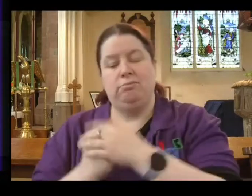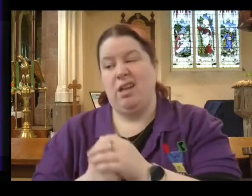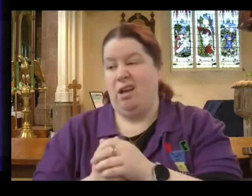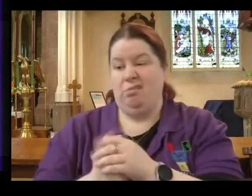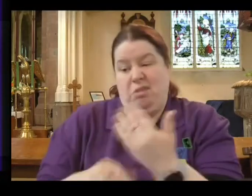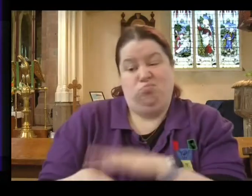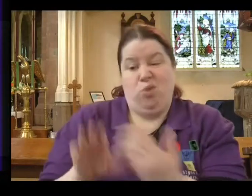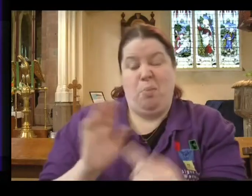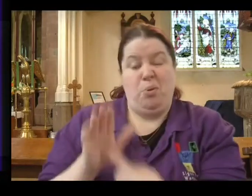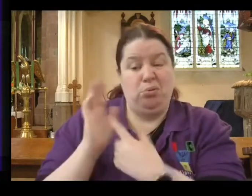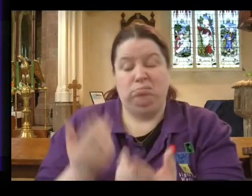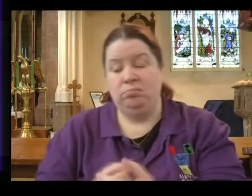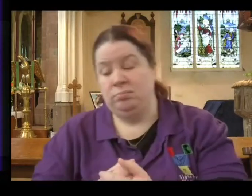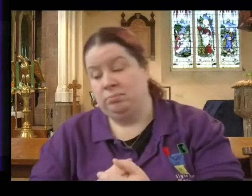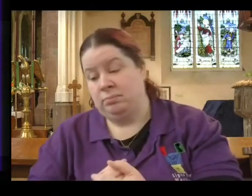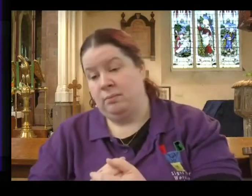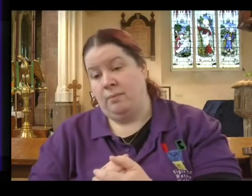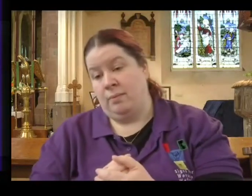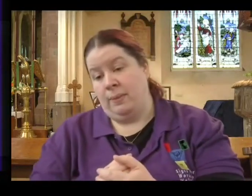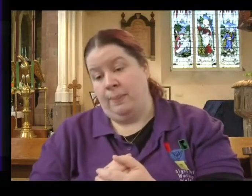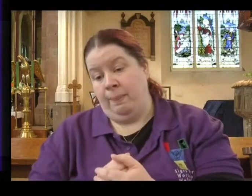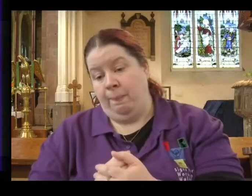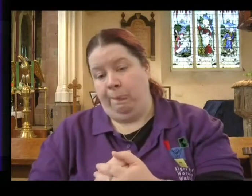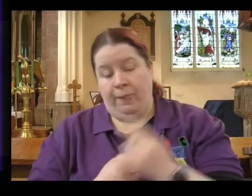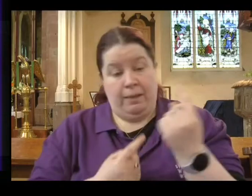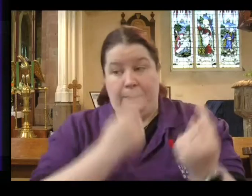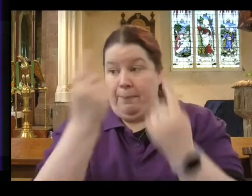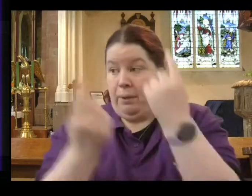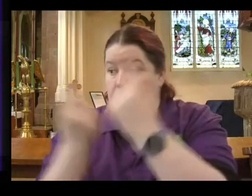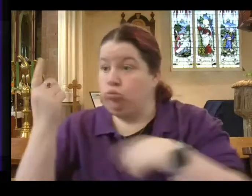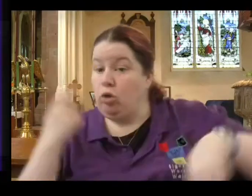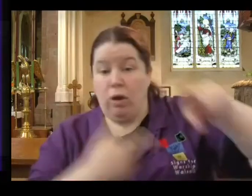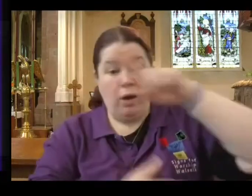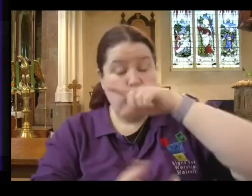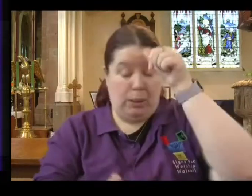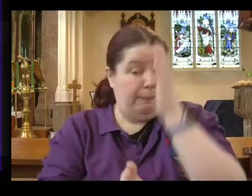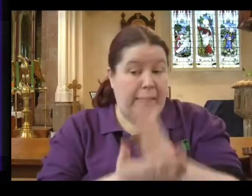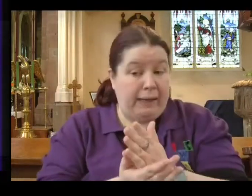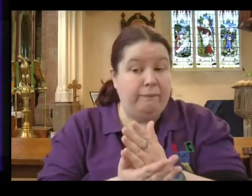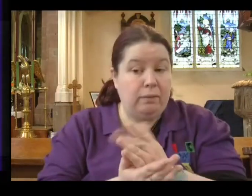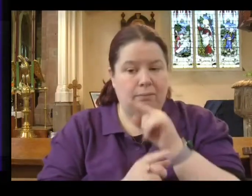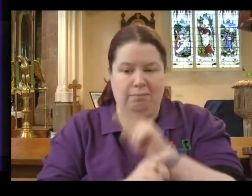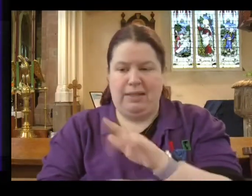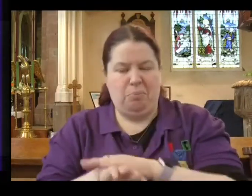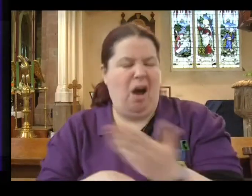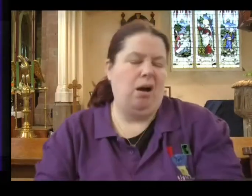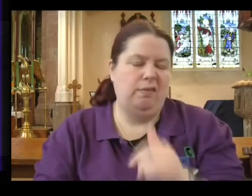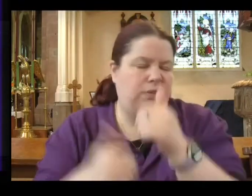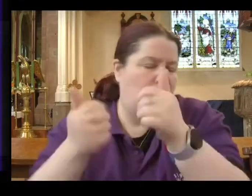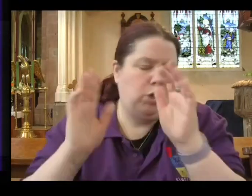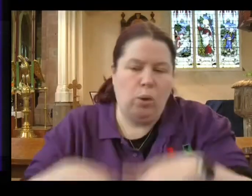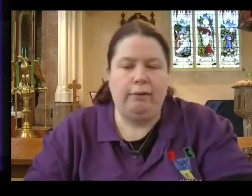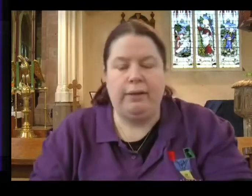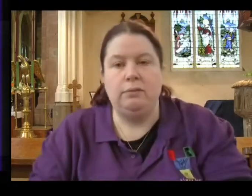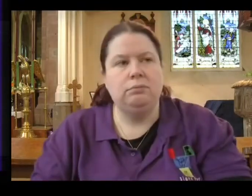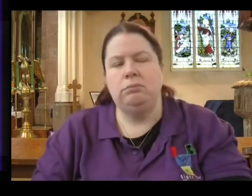to its faith in front of the unbelieving culture that was a problem for Sardis. I wonder if